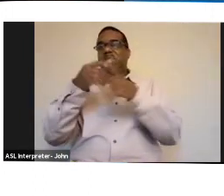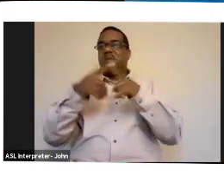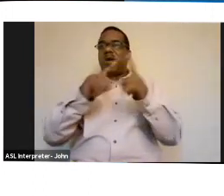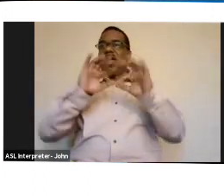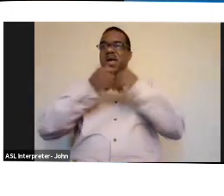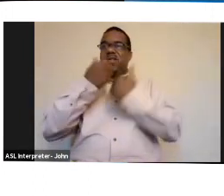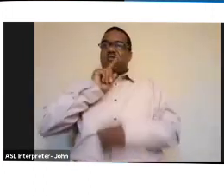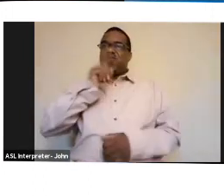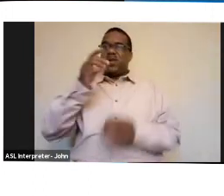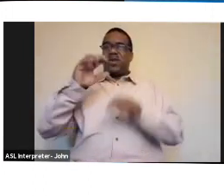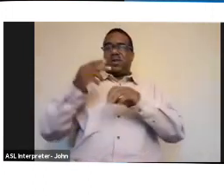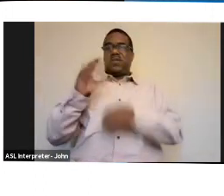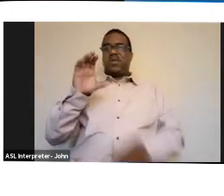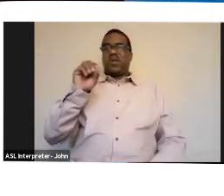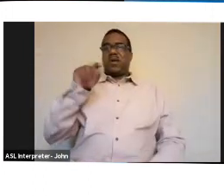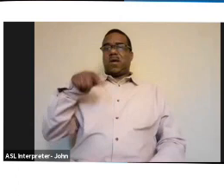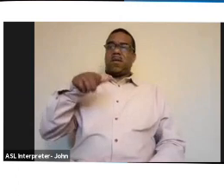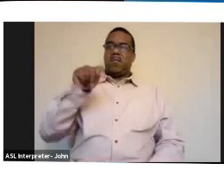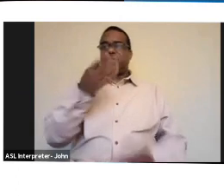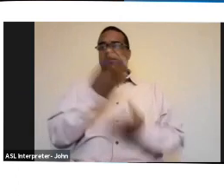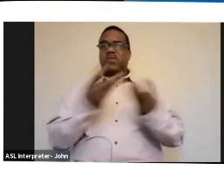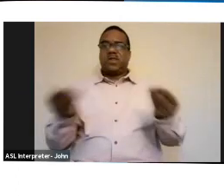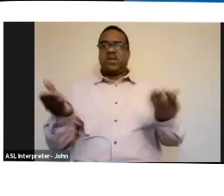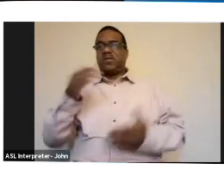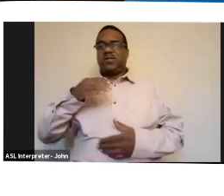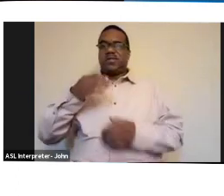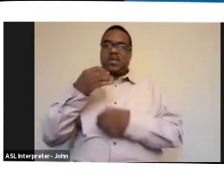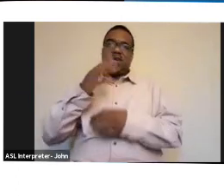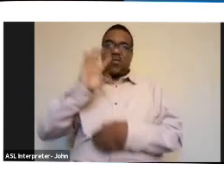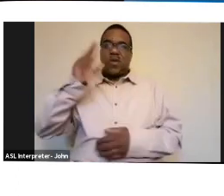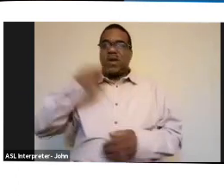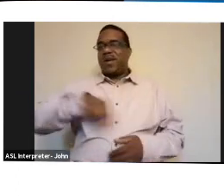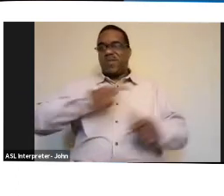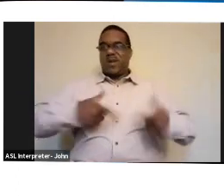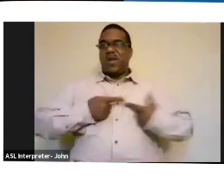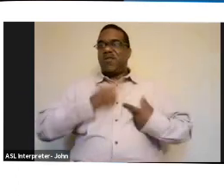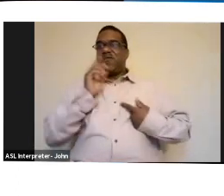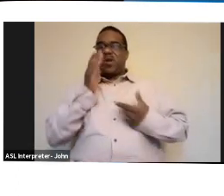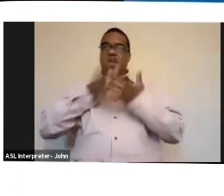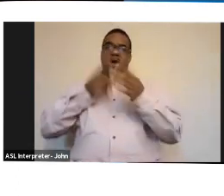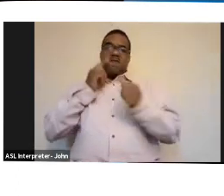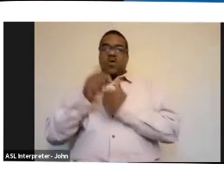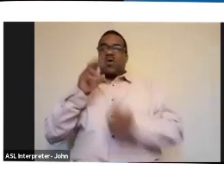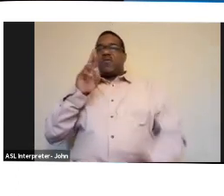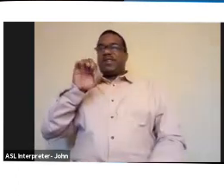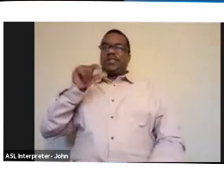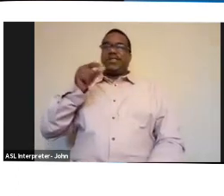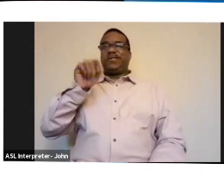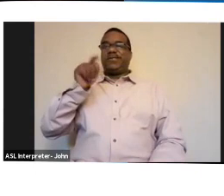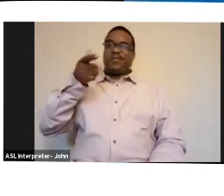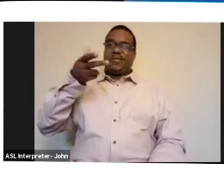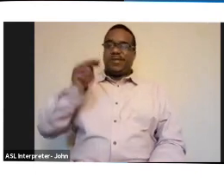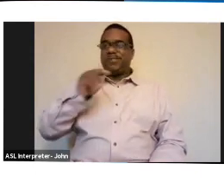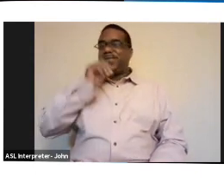the materials that make up our lives and that is a huge aspect of regeneration, is not having